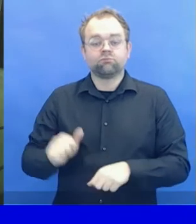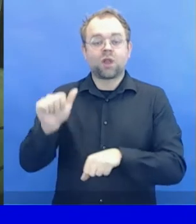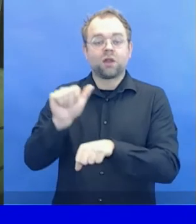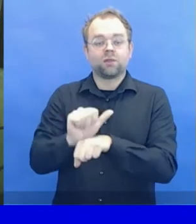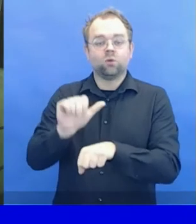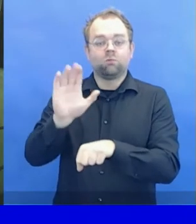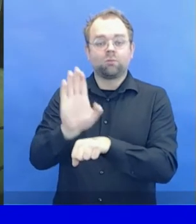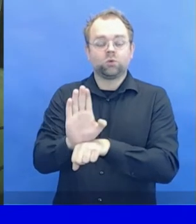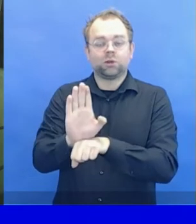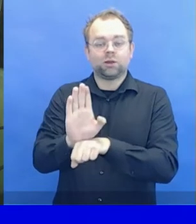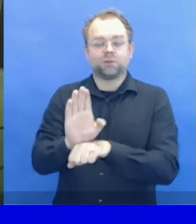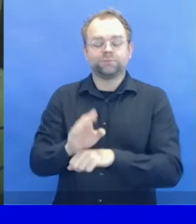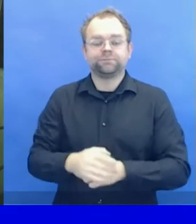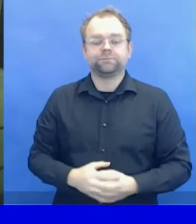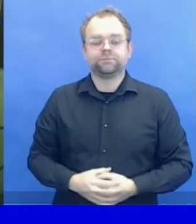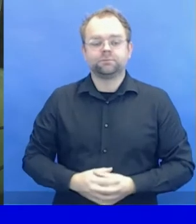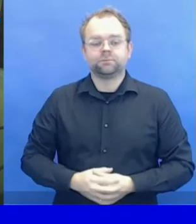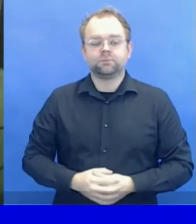Argentina,